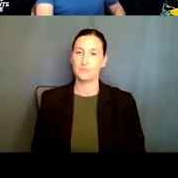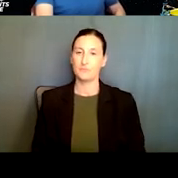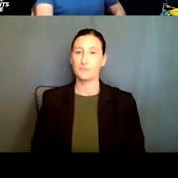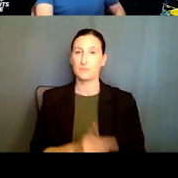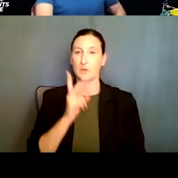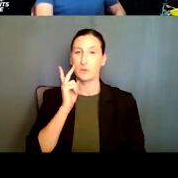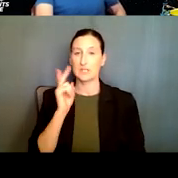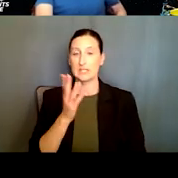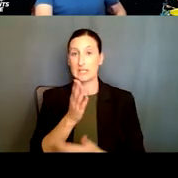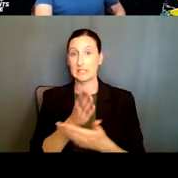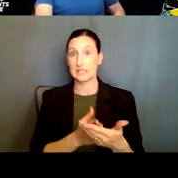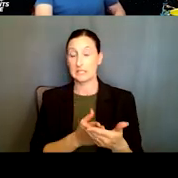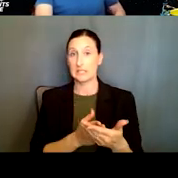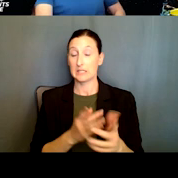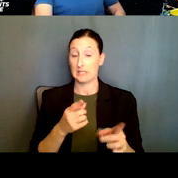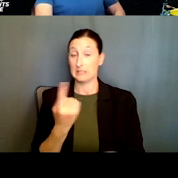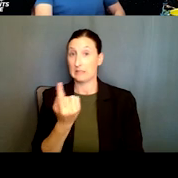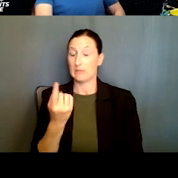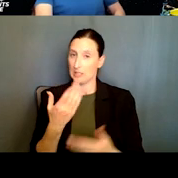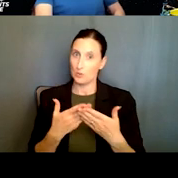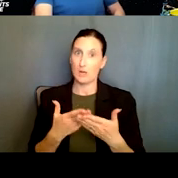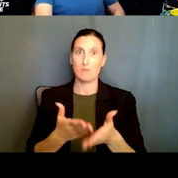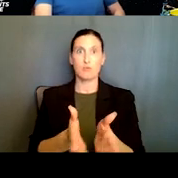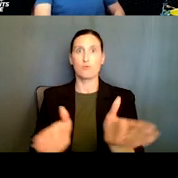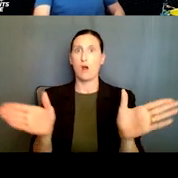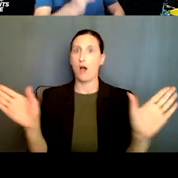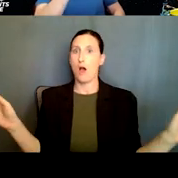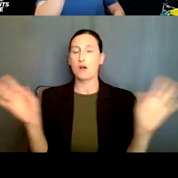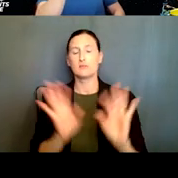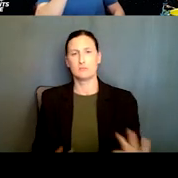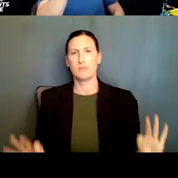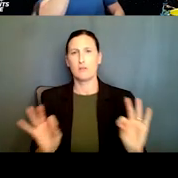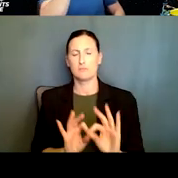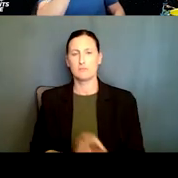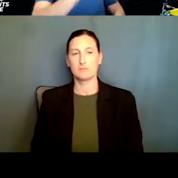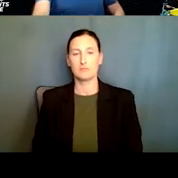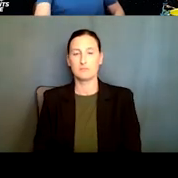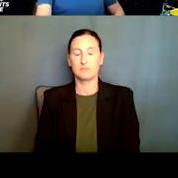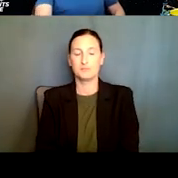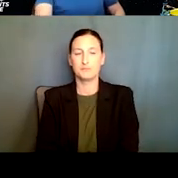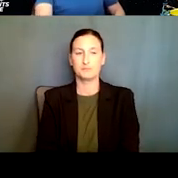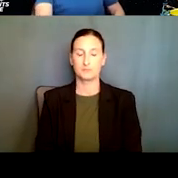this is something that is really, very broad and really very, very important. Um,